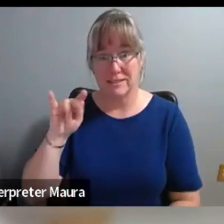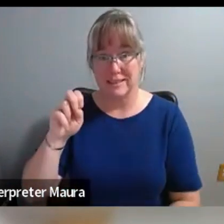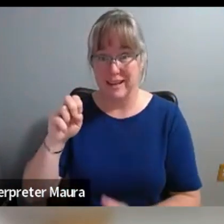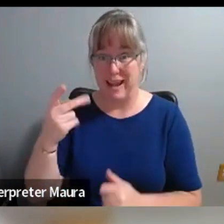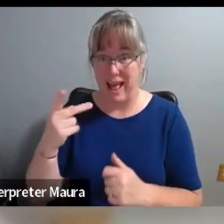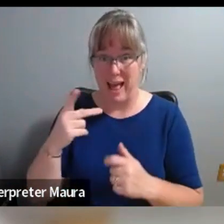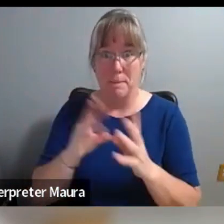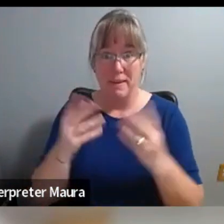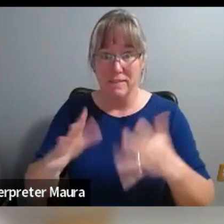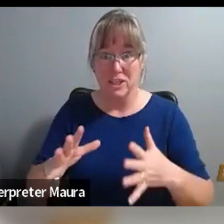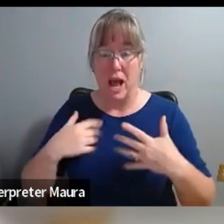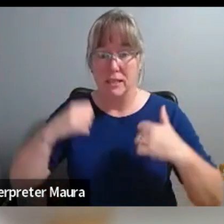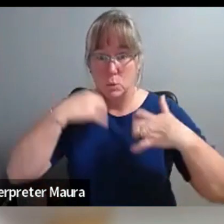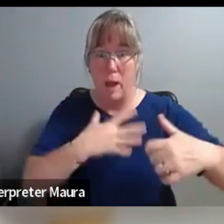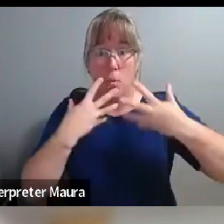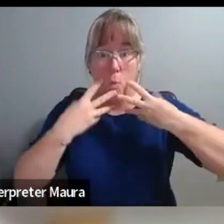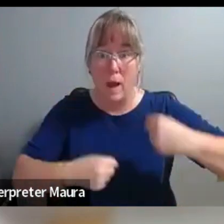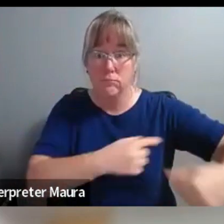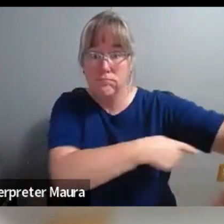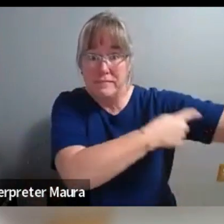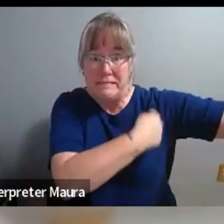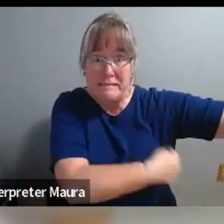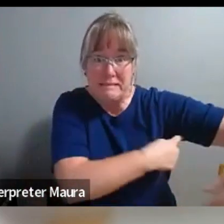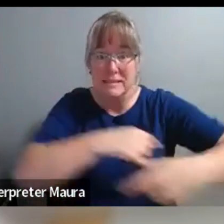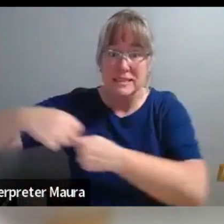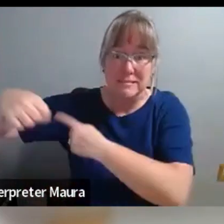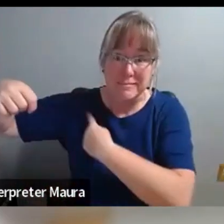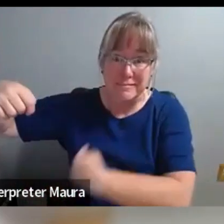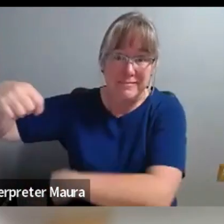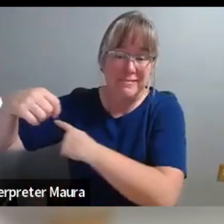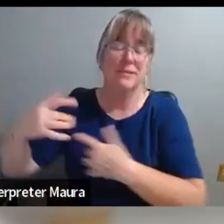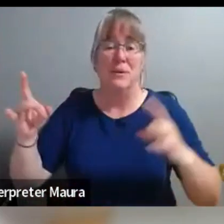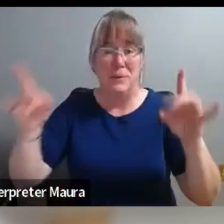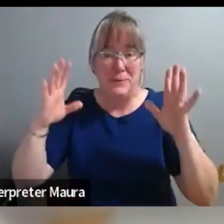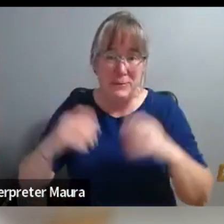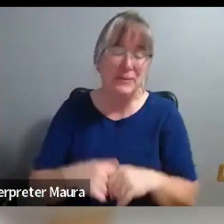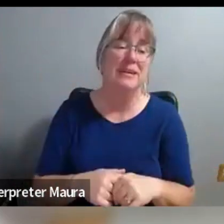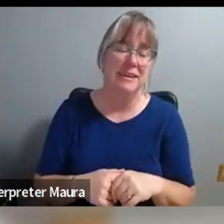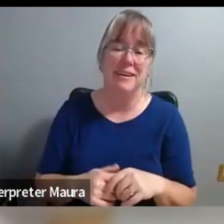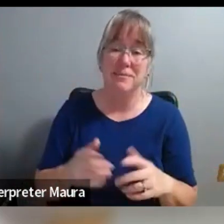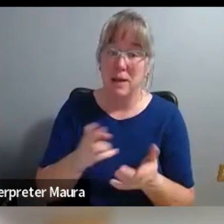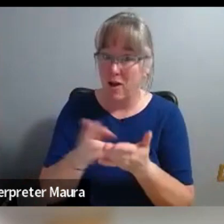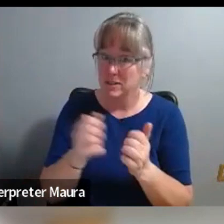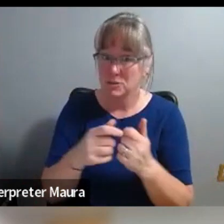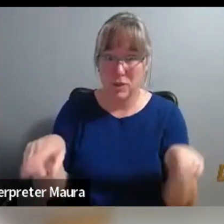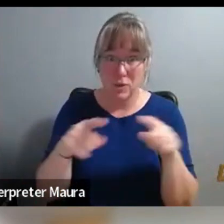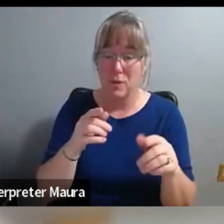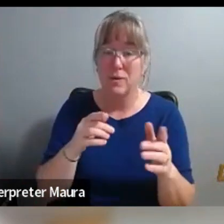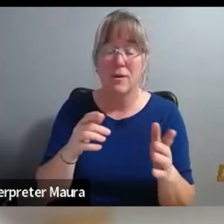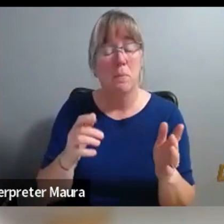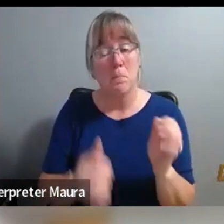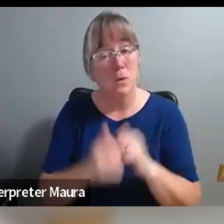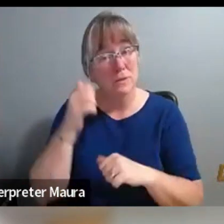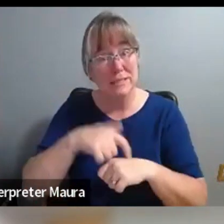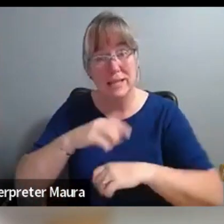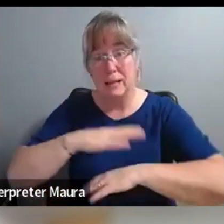this, because it is kind of intense. And, and to be honest with you, more often than not, things went really well.